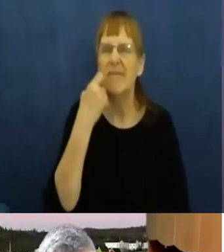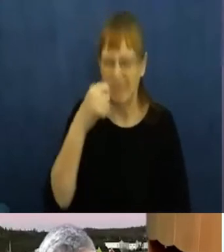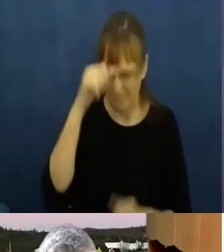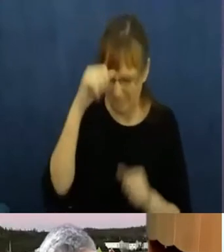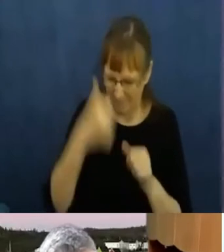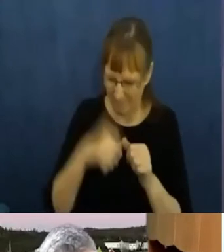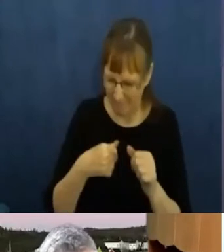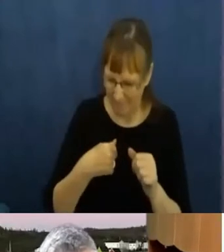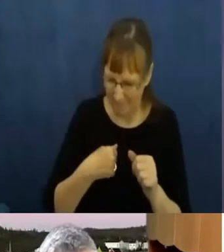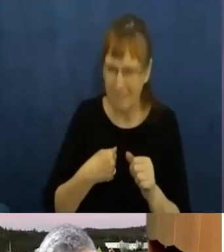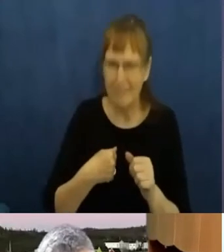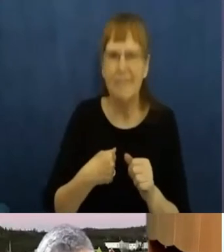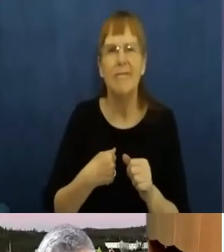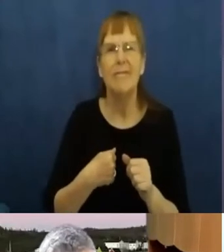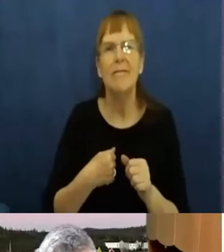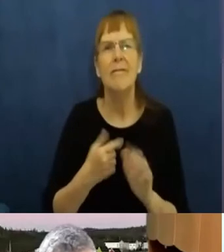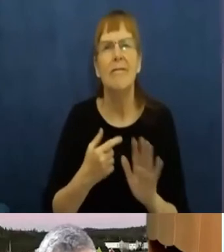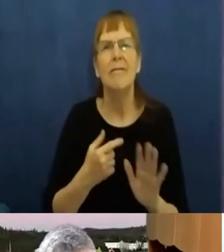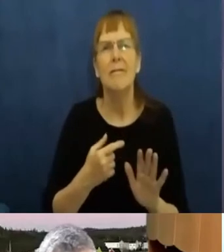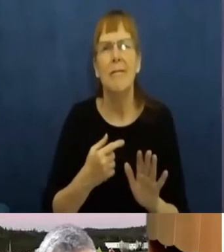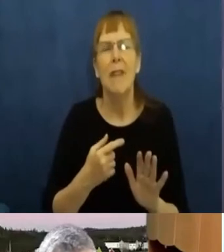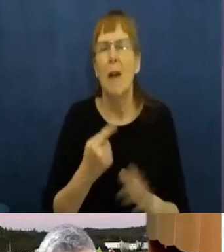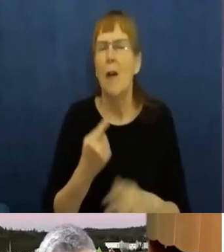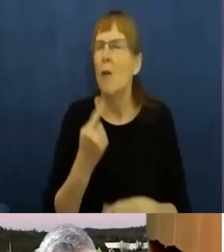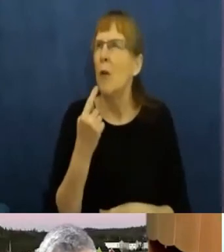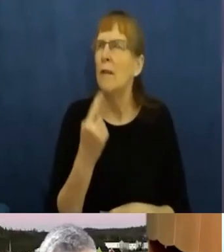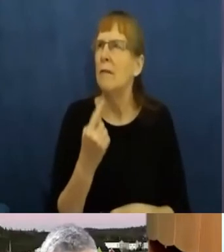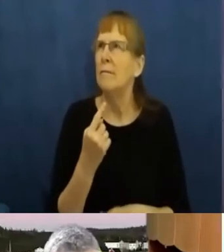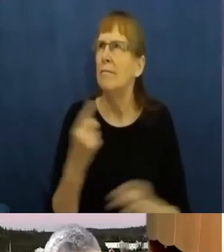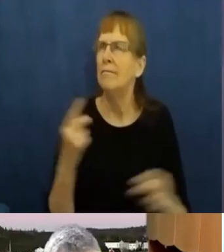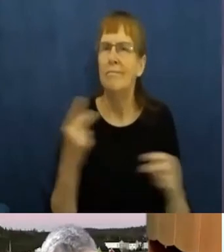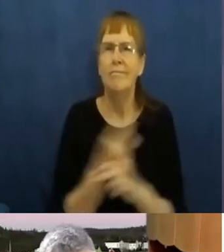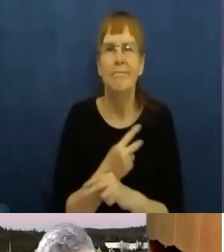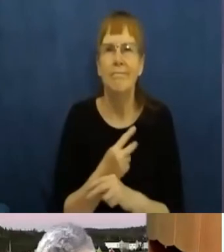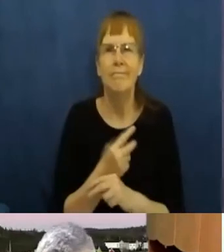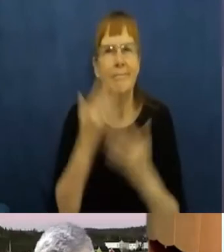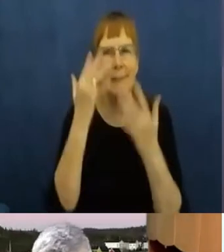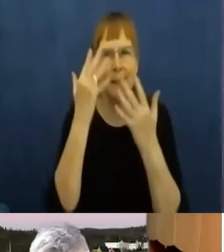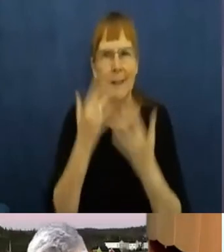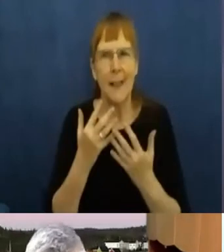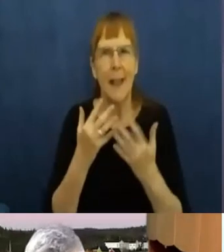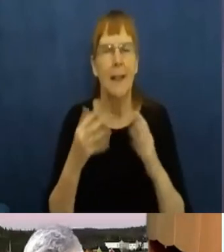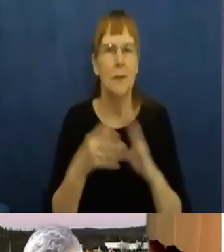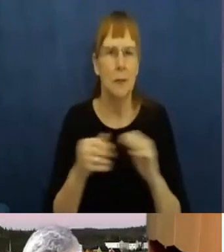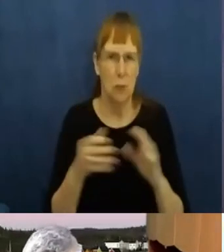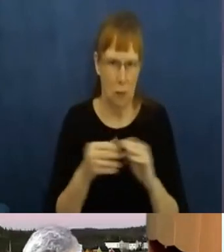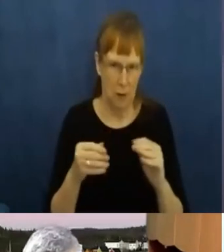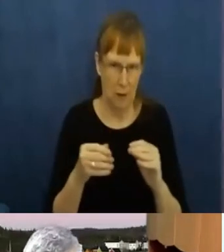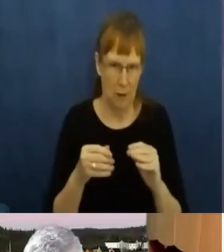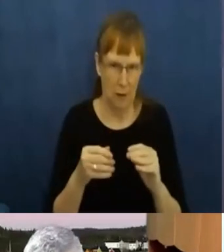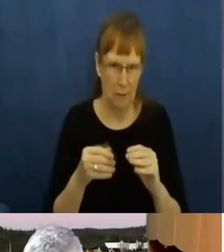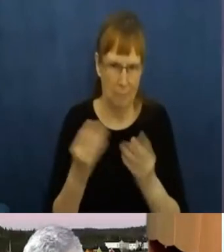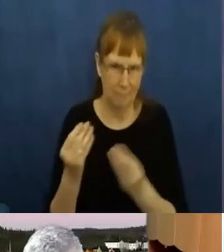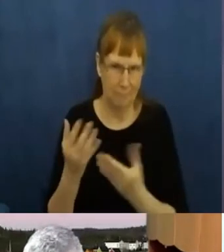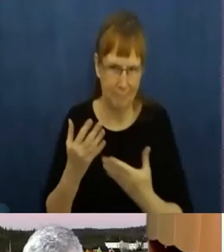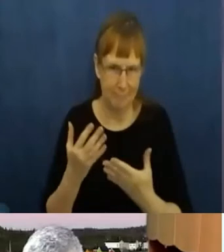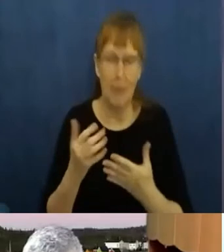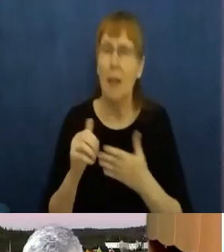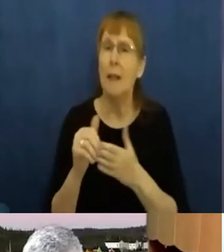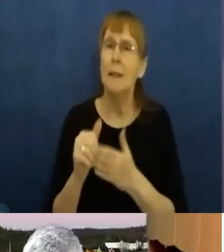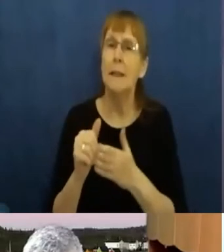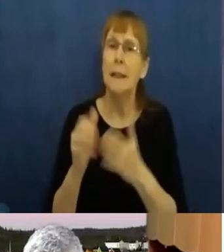most, the saddest stories I heard was from a leader of an